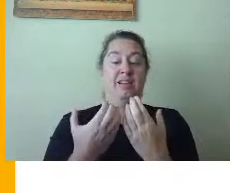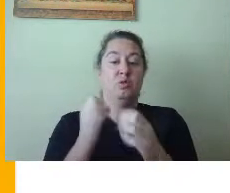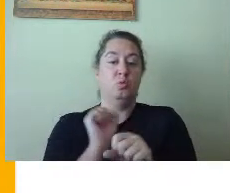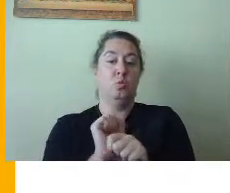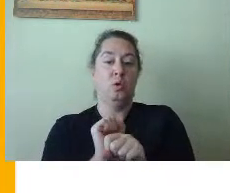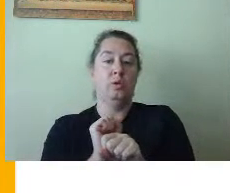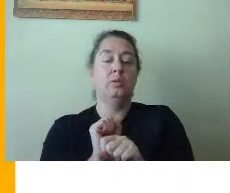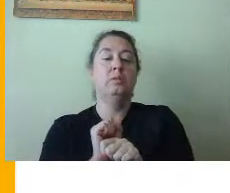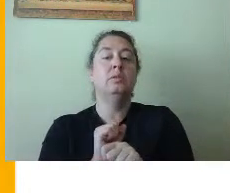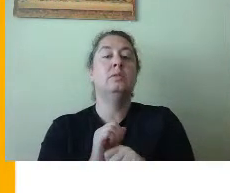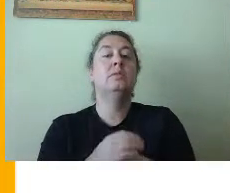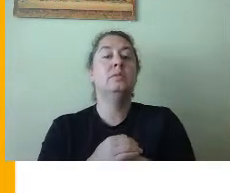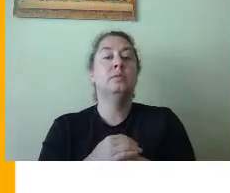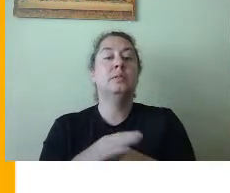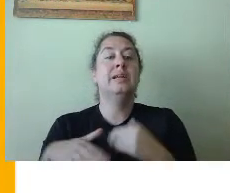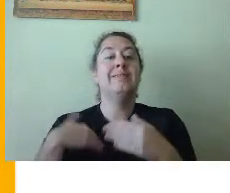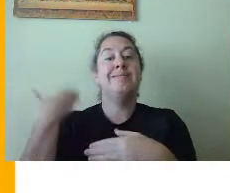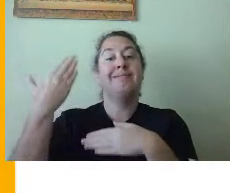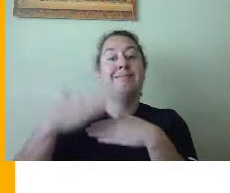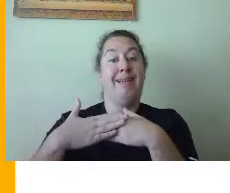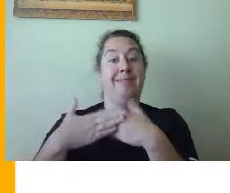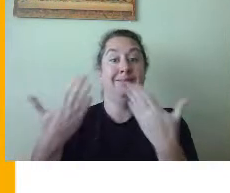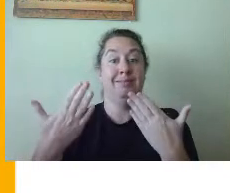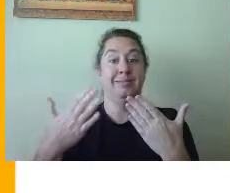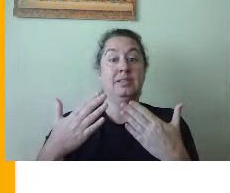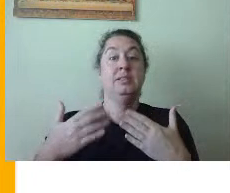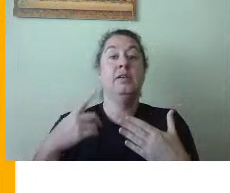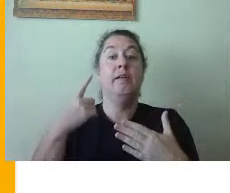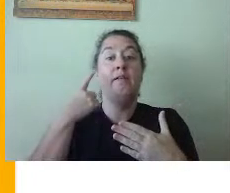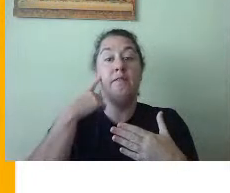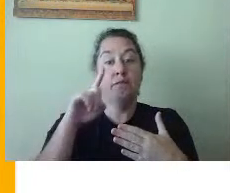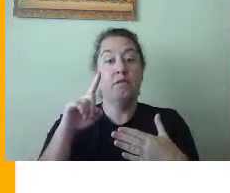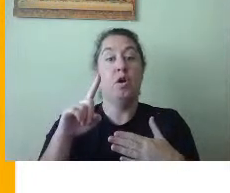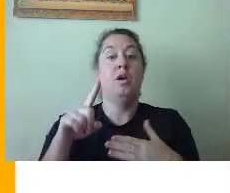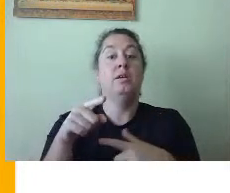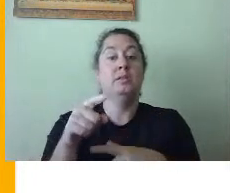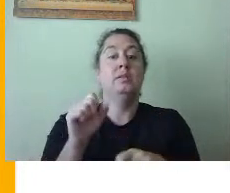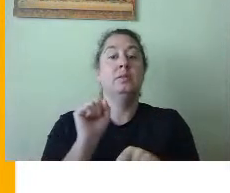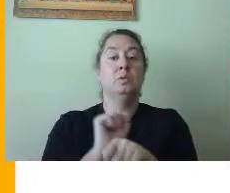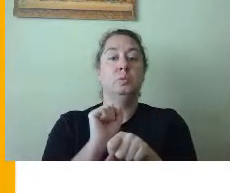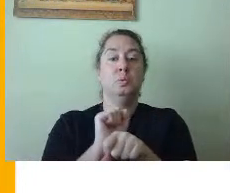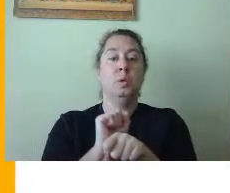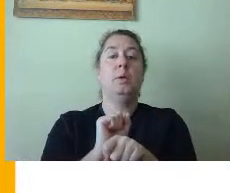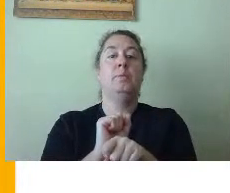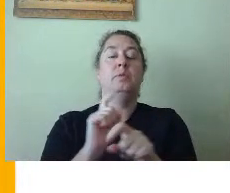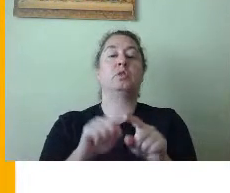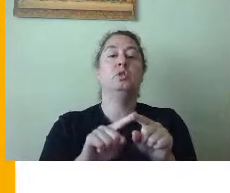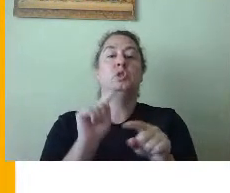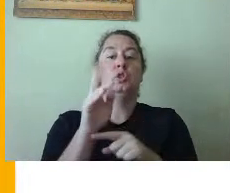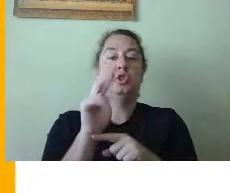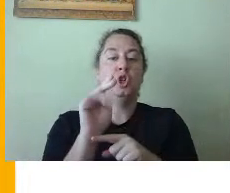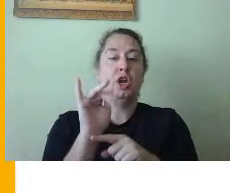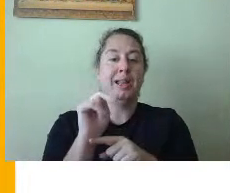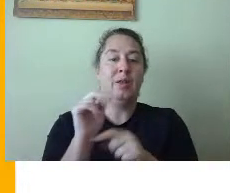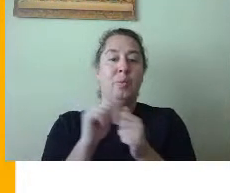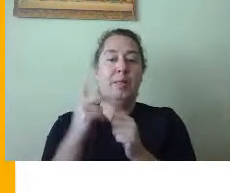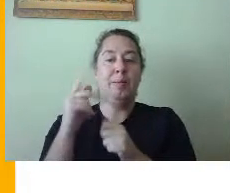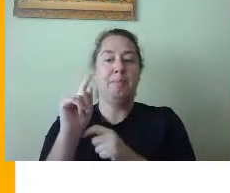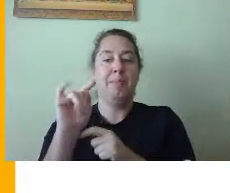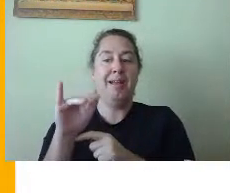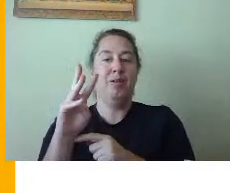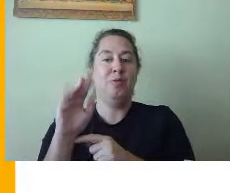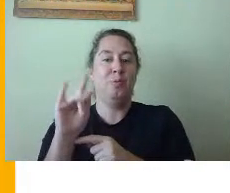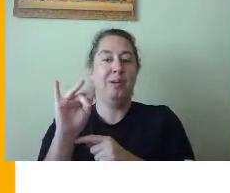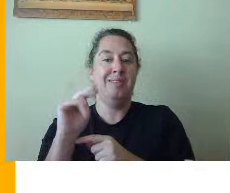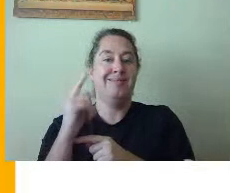next session following this one is turning in assignments with Miss Patty Whittington. She is going to go through each different assignment type and how to